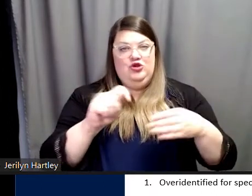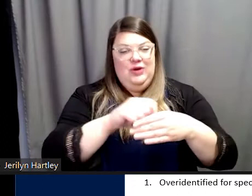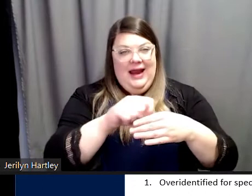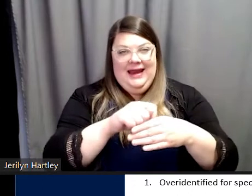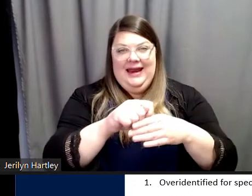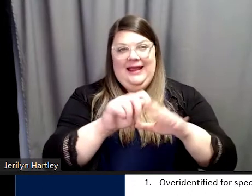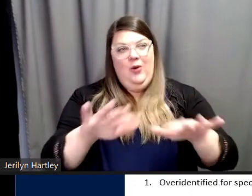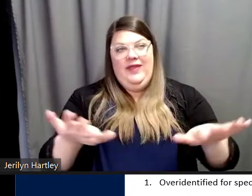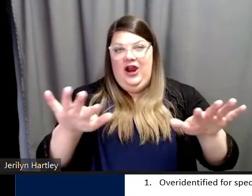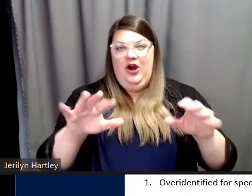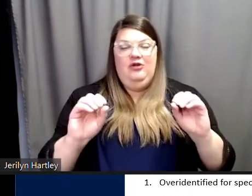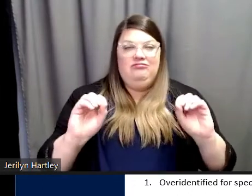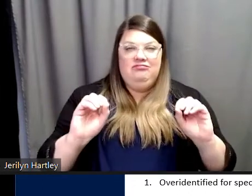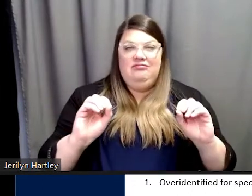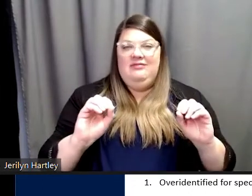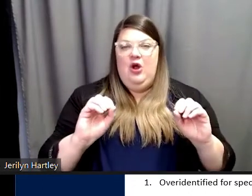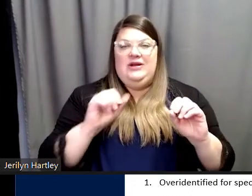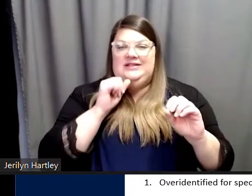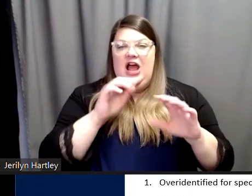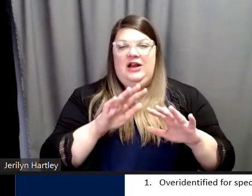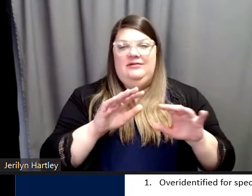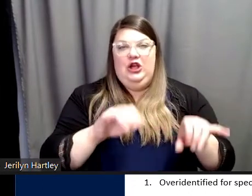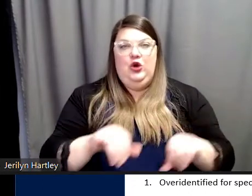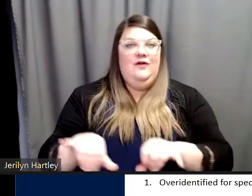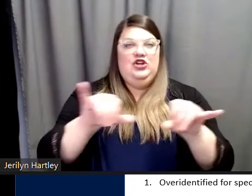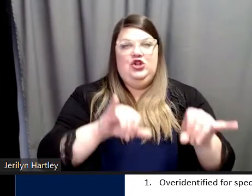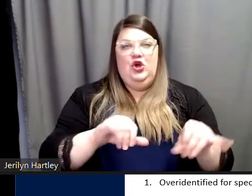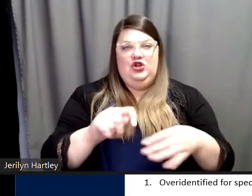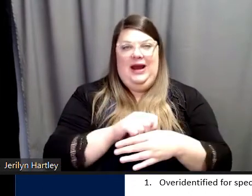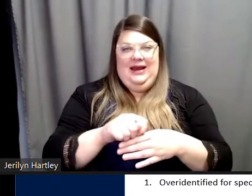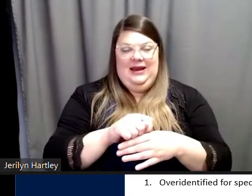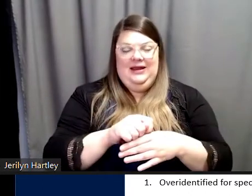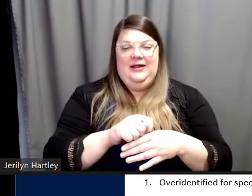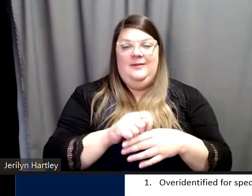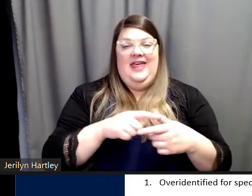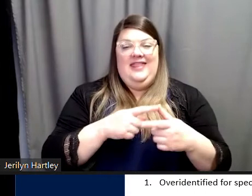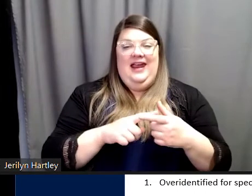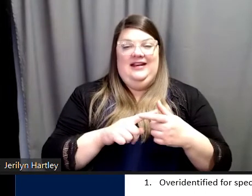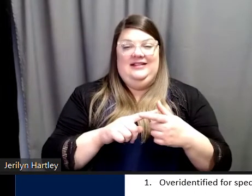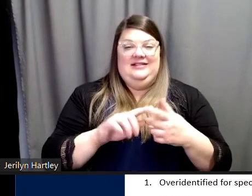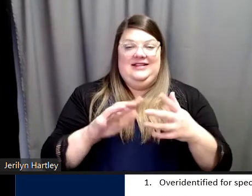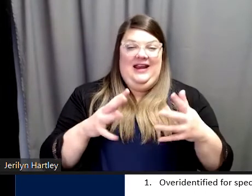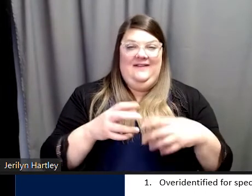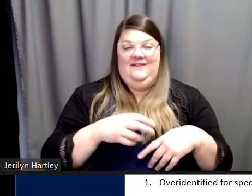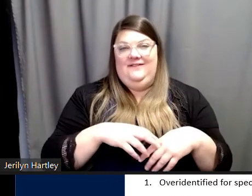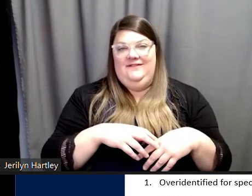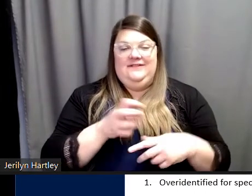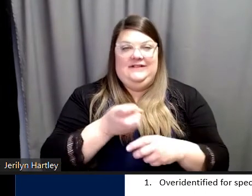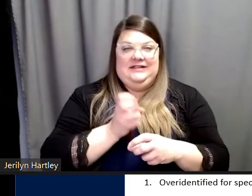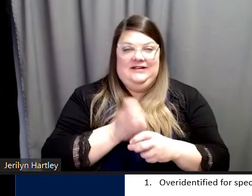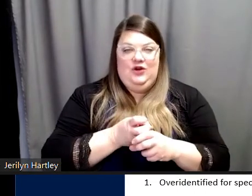there, or it's not a universal training, then it's kind of difficult to,